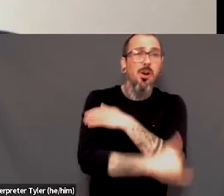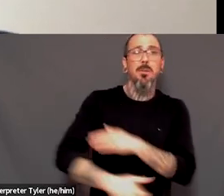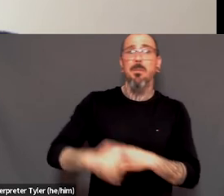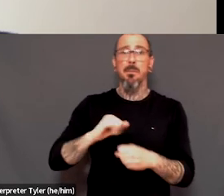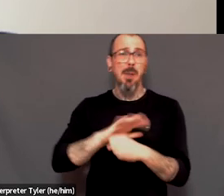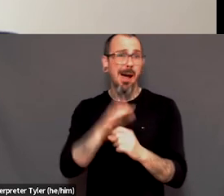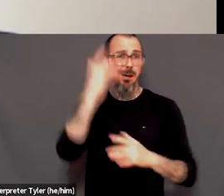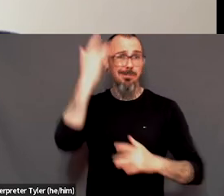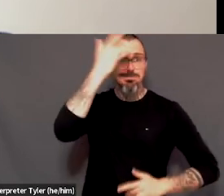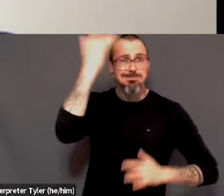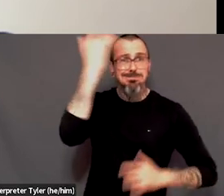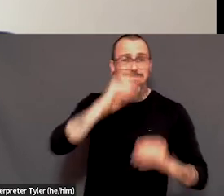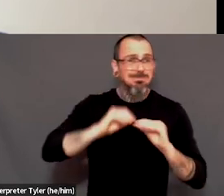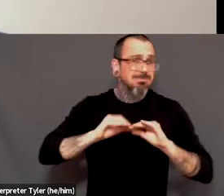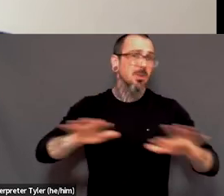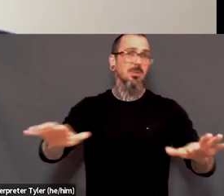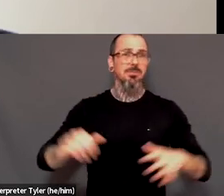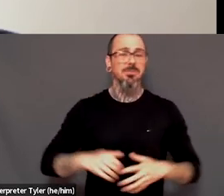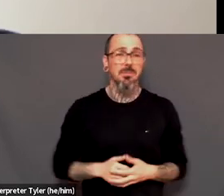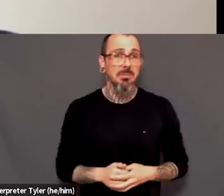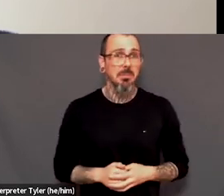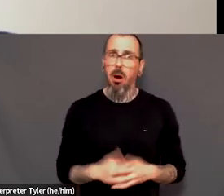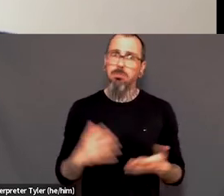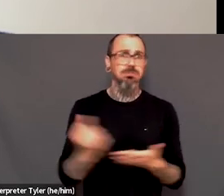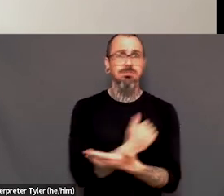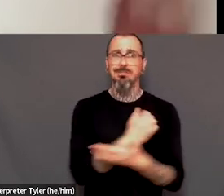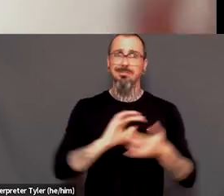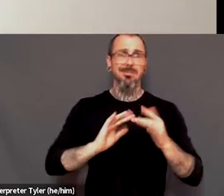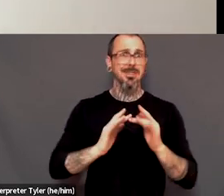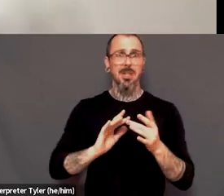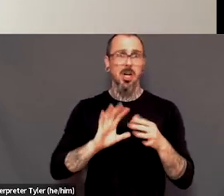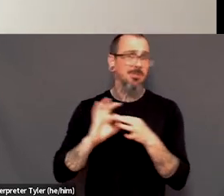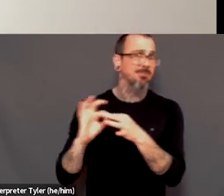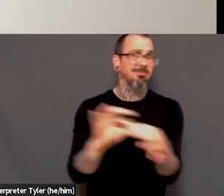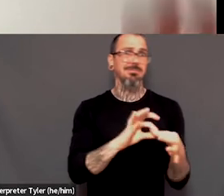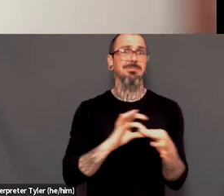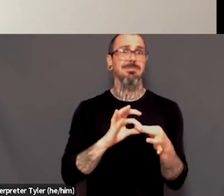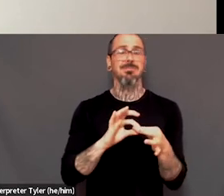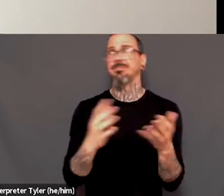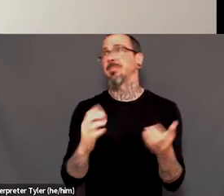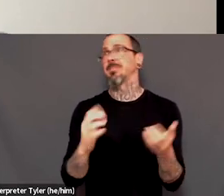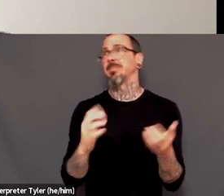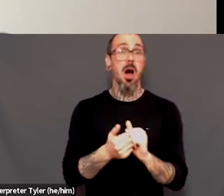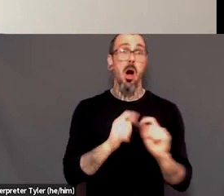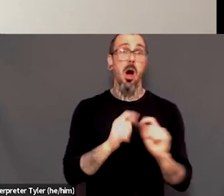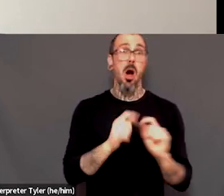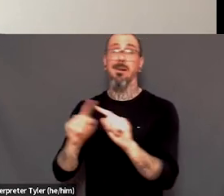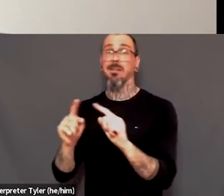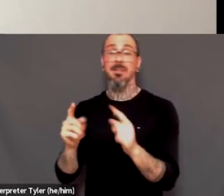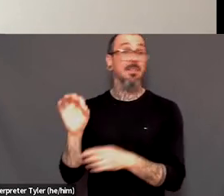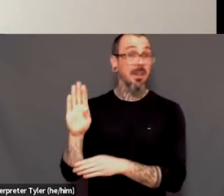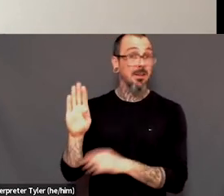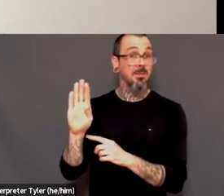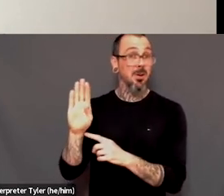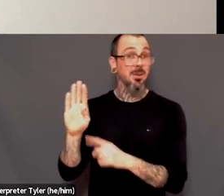Um, but there's lots of ways to do it. You know, it's amazing how Facebook got us challenges, but I will say